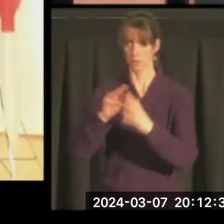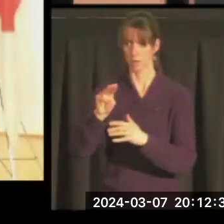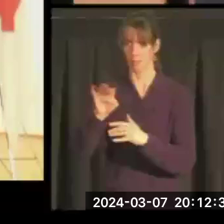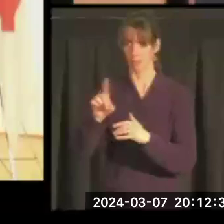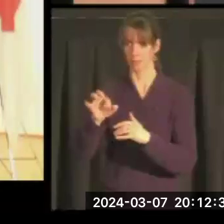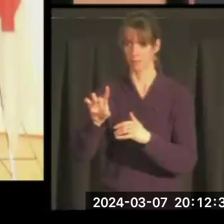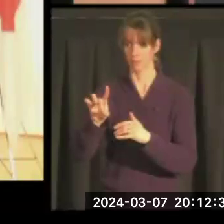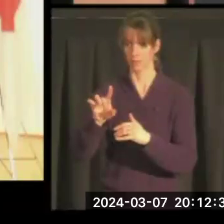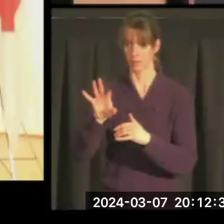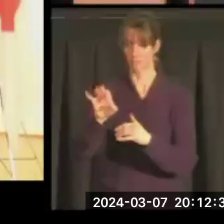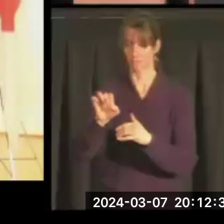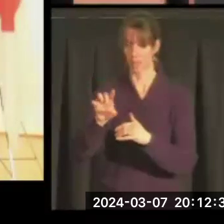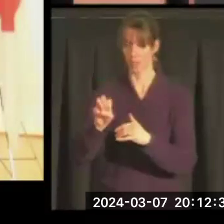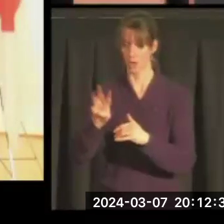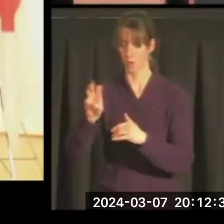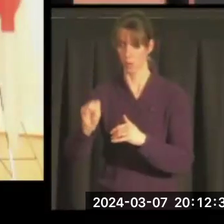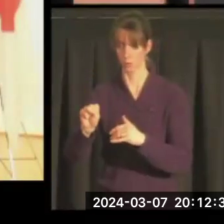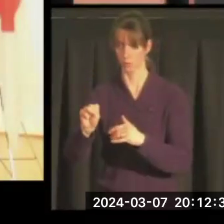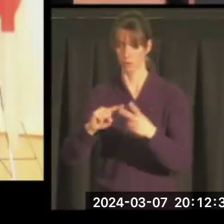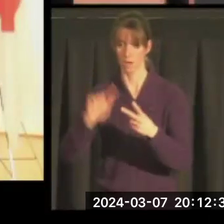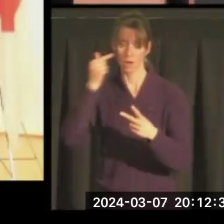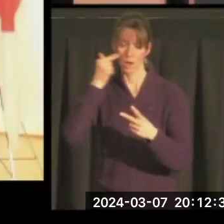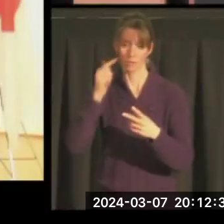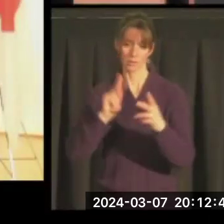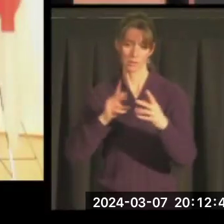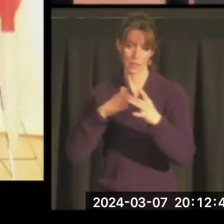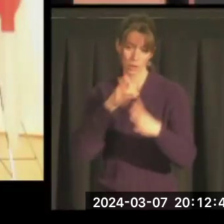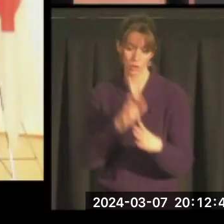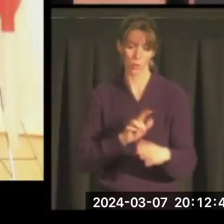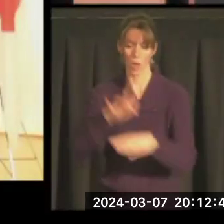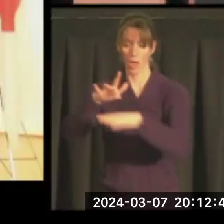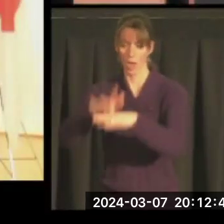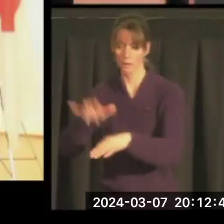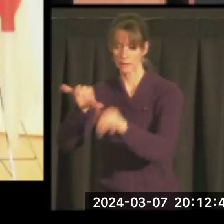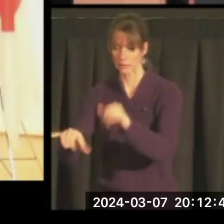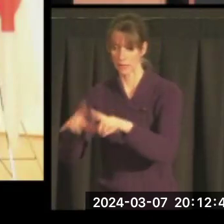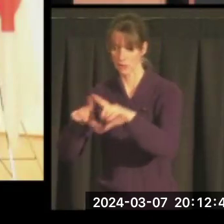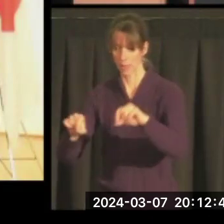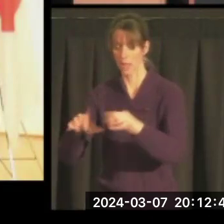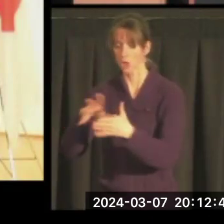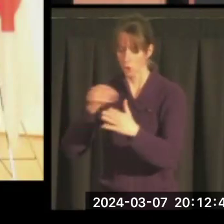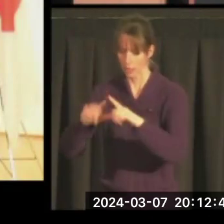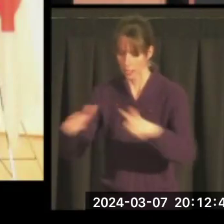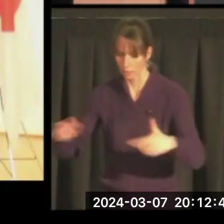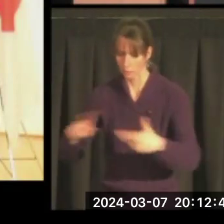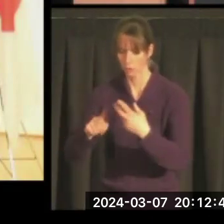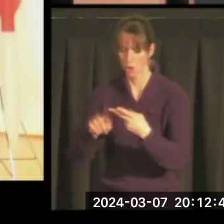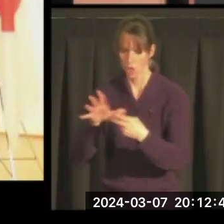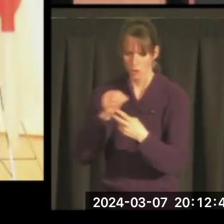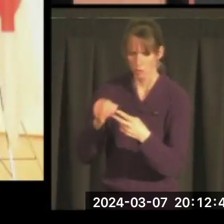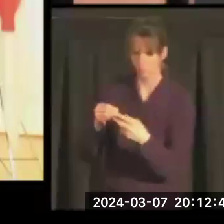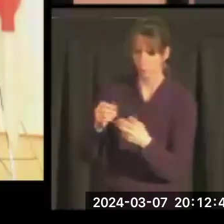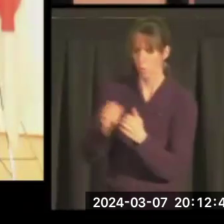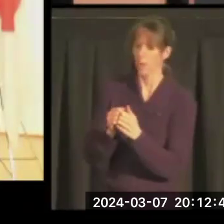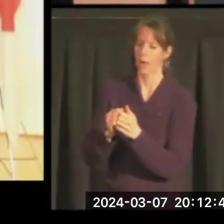Fellows, government officials who spent a year in Japan learning the language, learning what they can with their